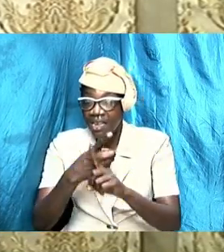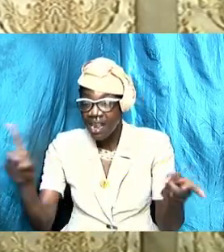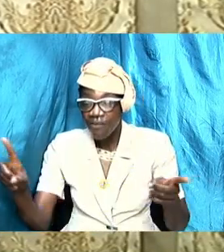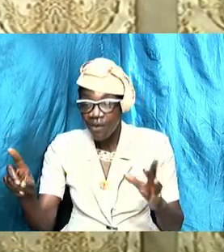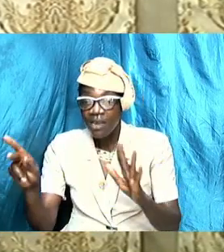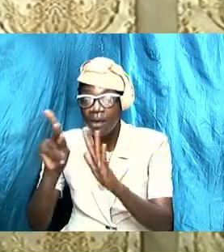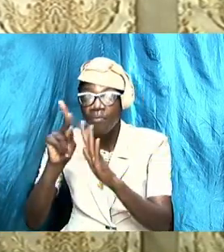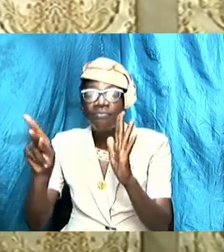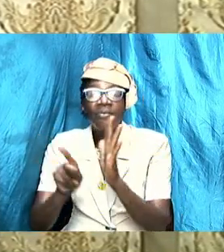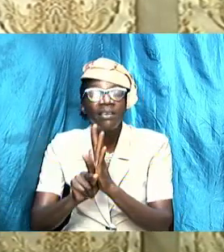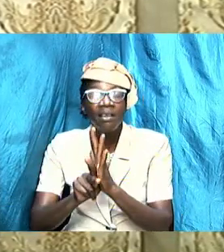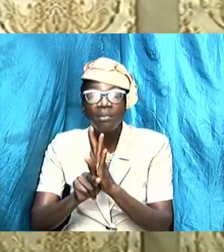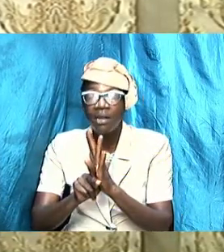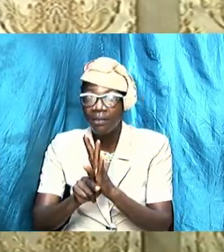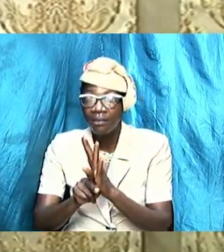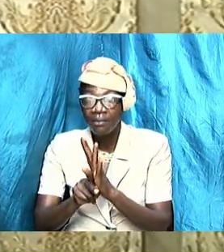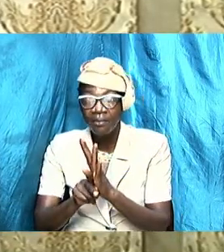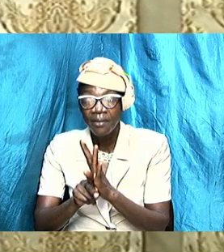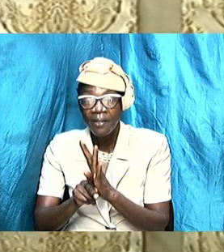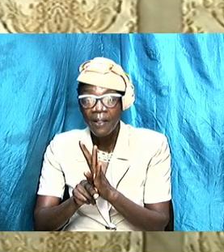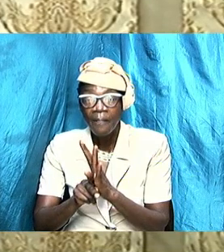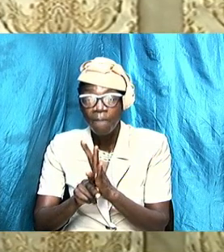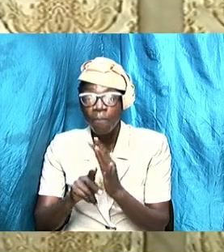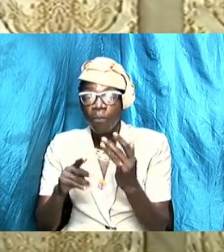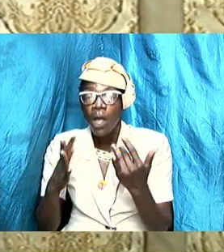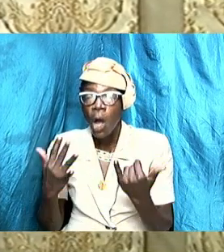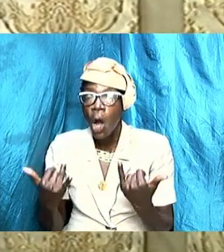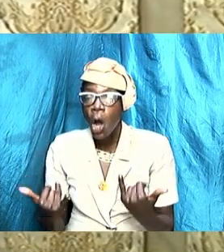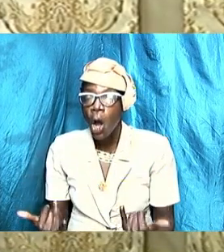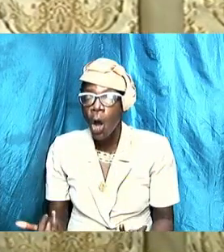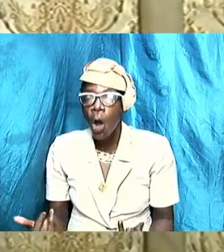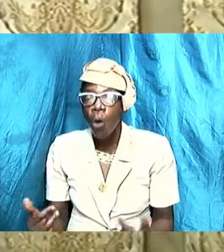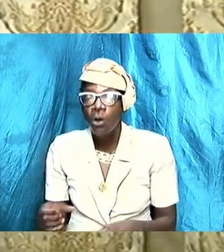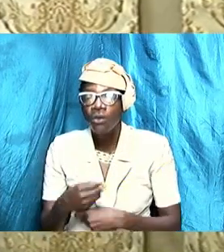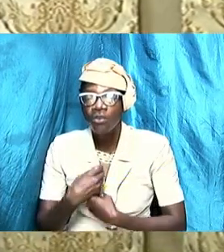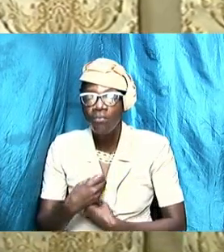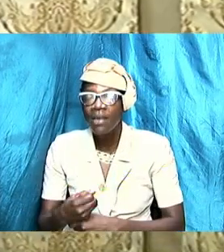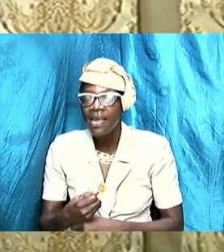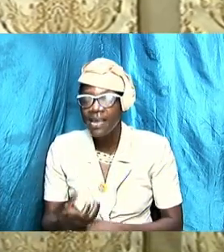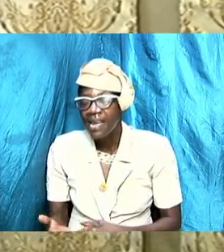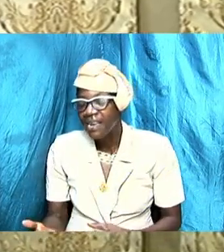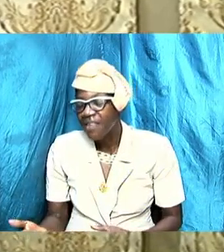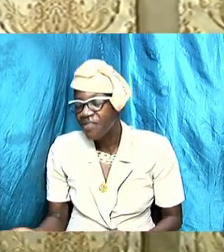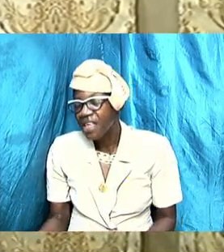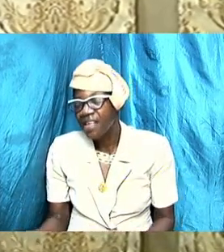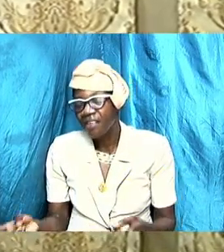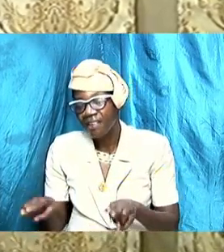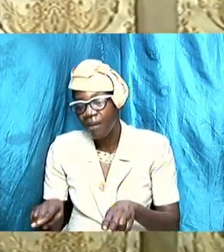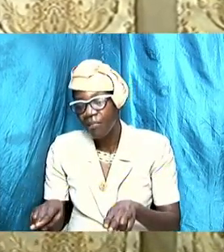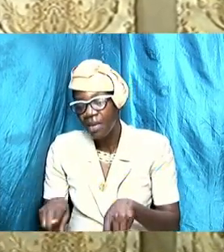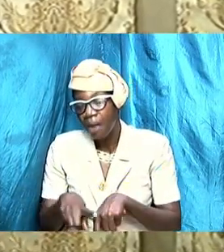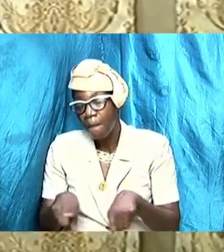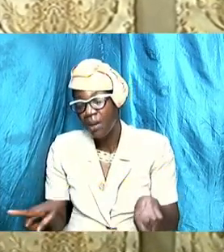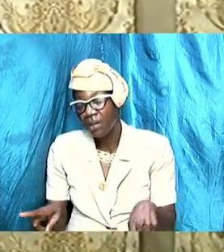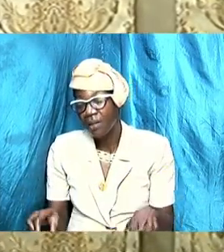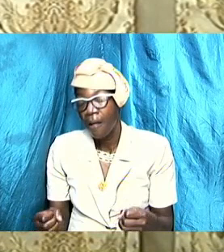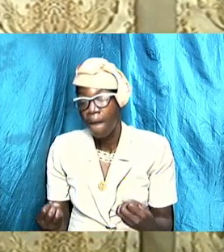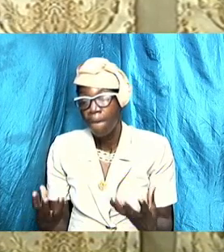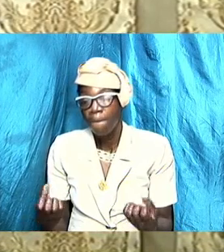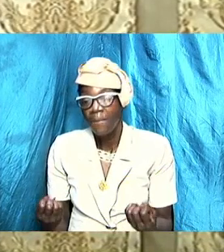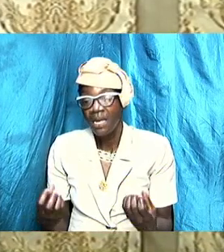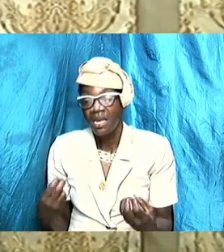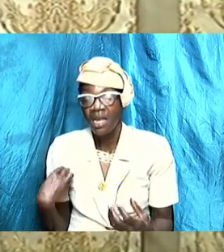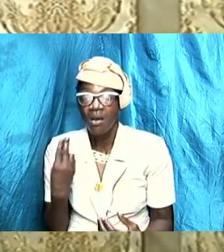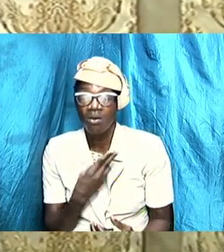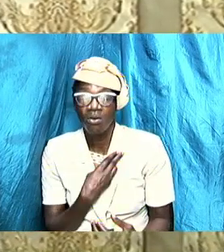it has established how to make the things happen. But many of us have